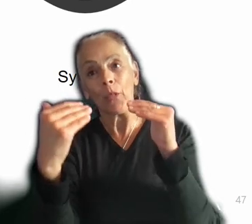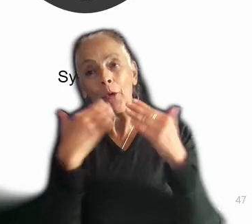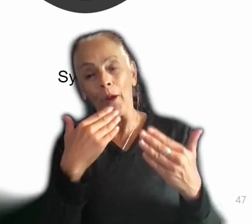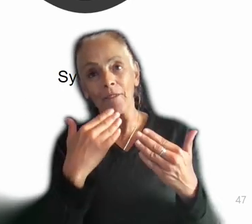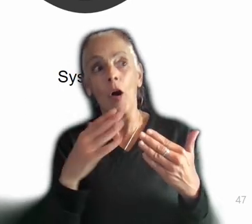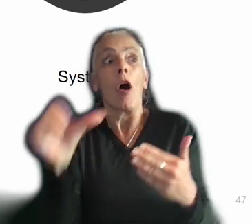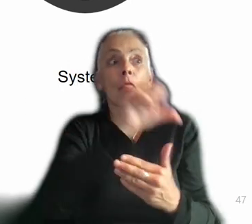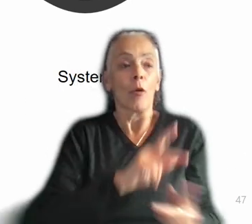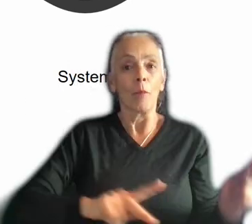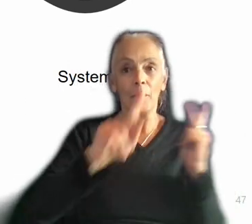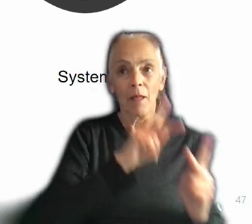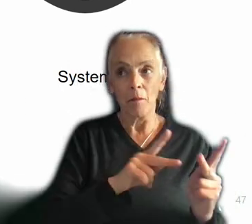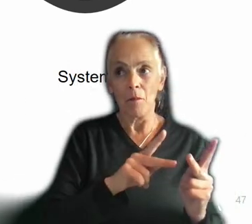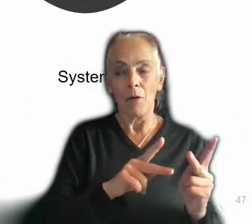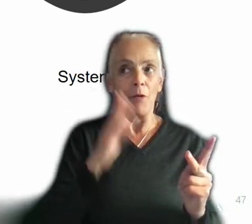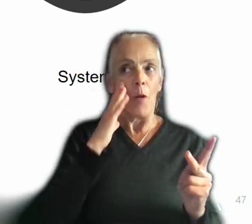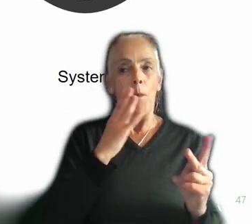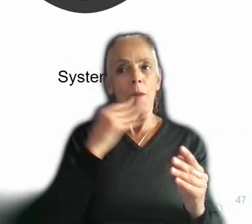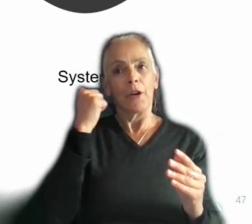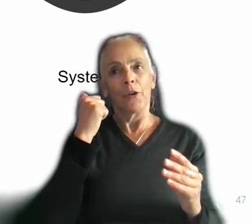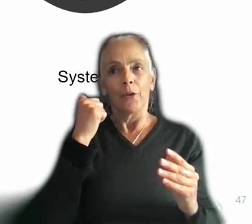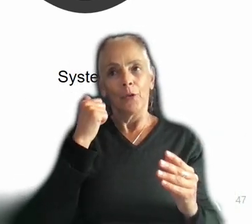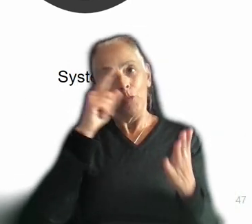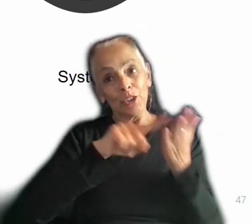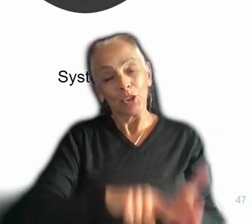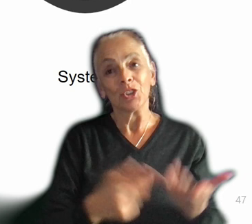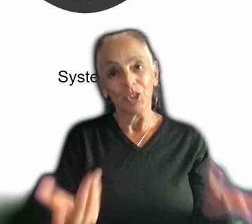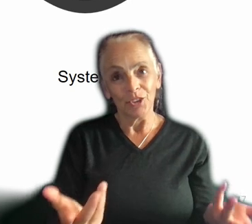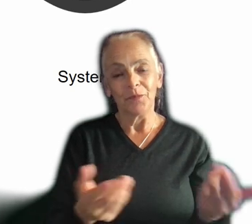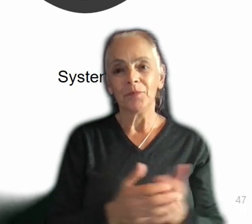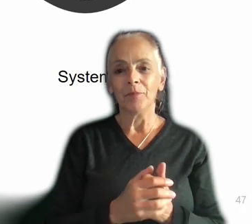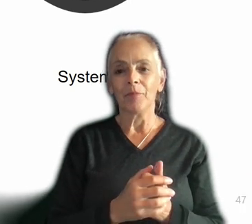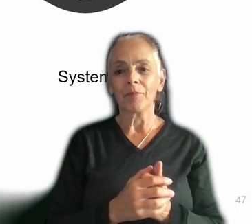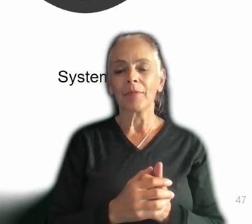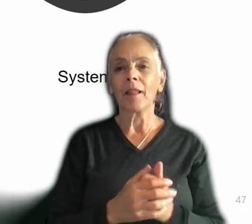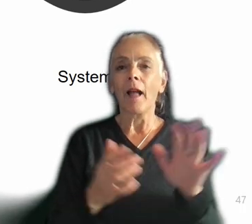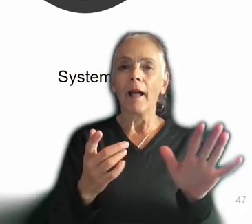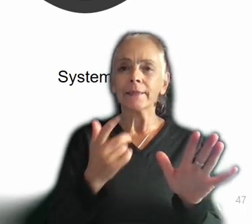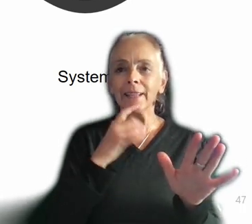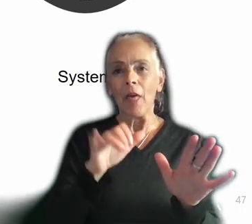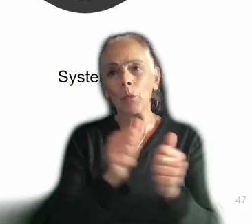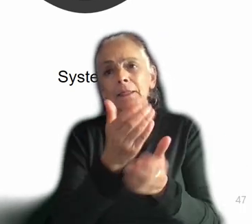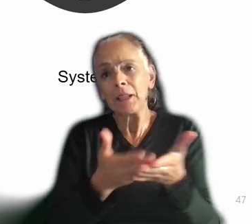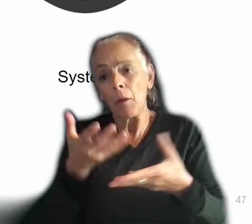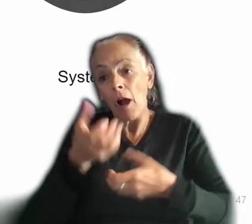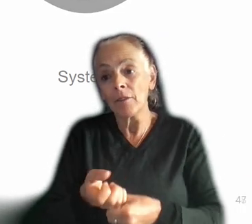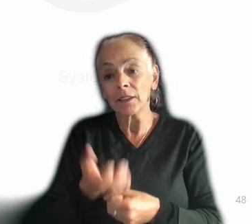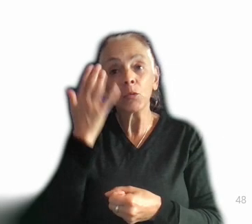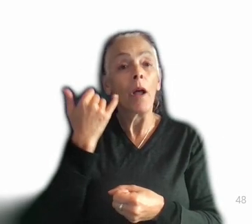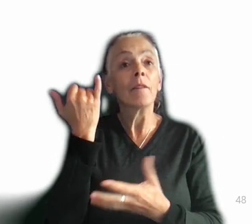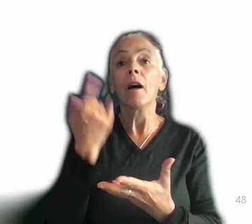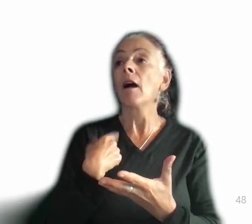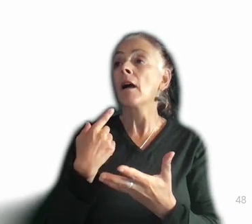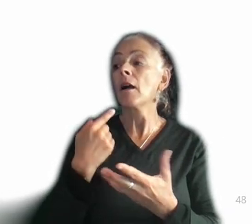outpace them in research. And I say this with a certain degree of confidence, because if I were to go back to that 201 page